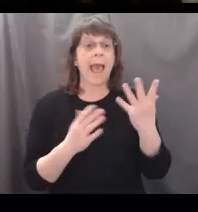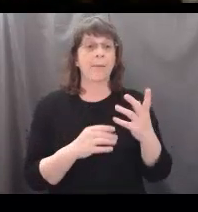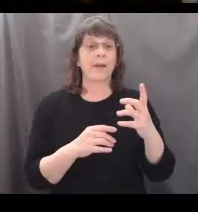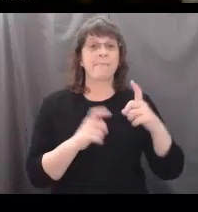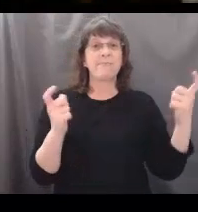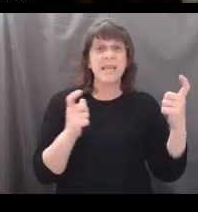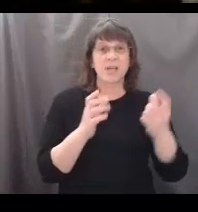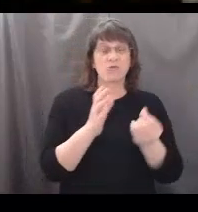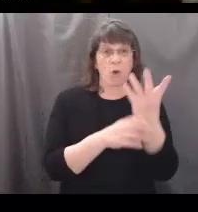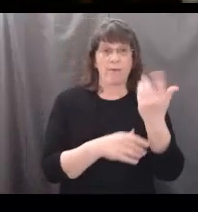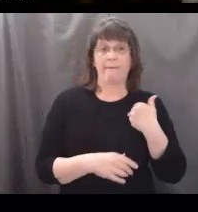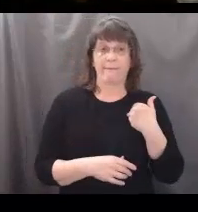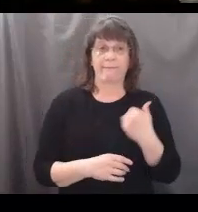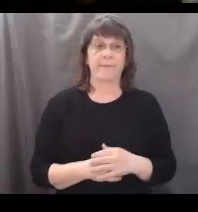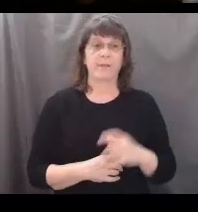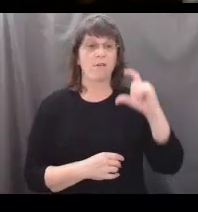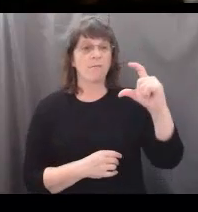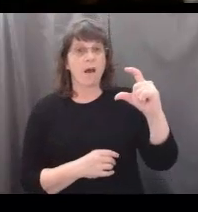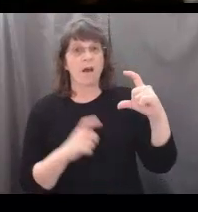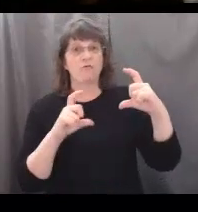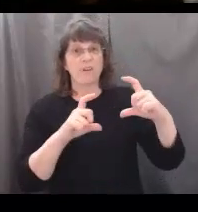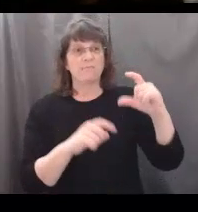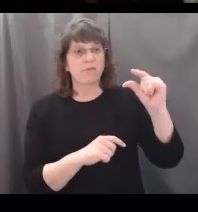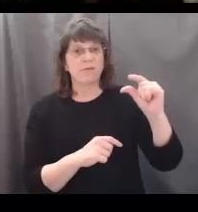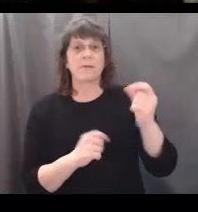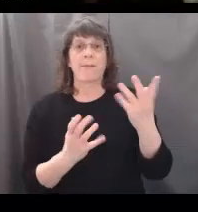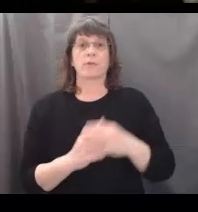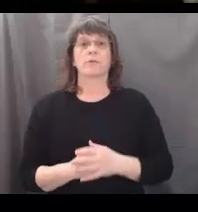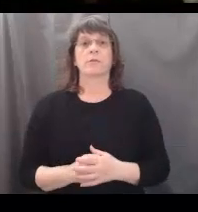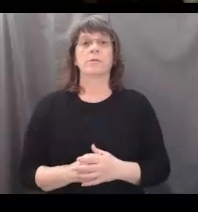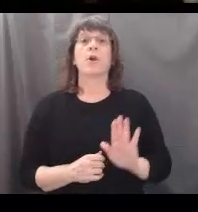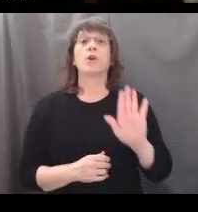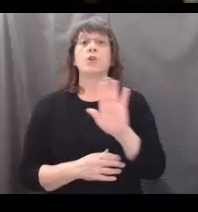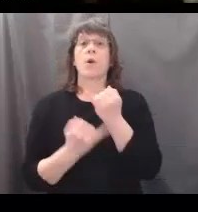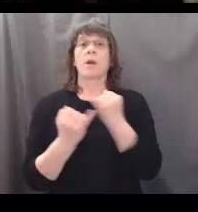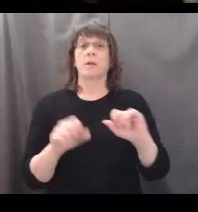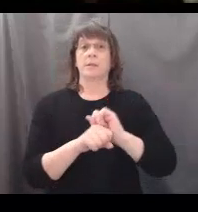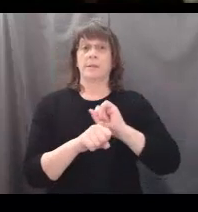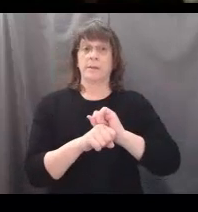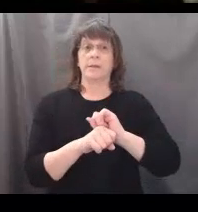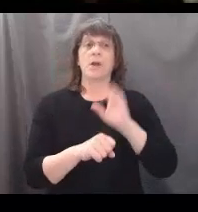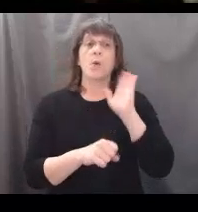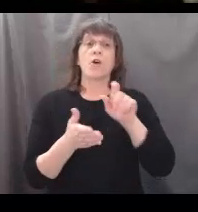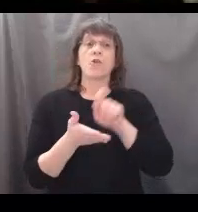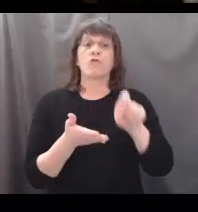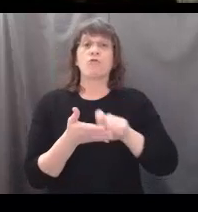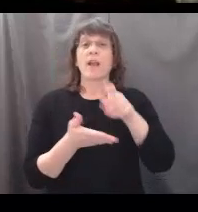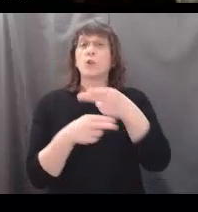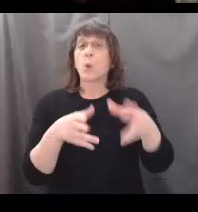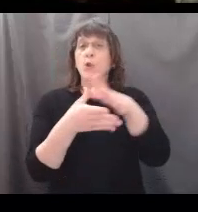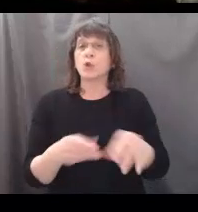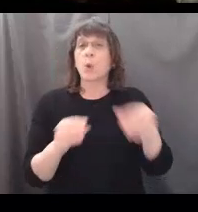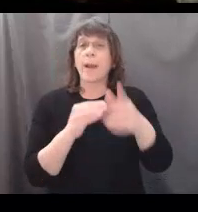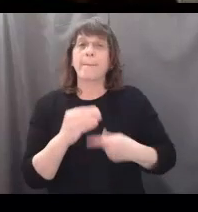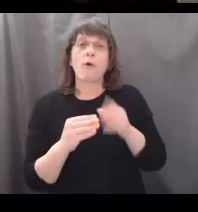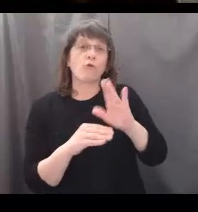big growth did your wood cookie have? In your asynchronous time, you will write a short story about your wood cookie